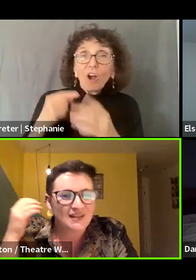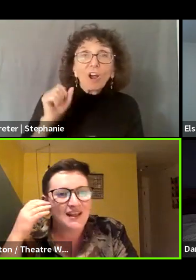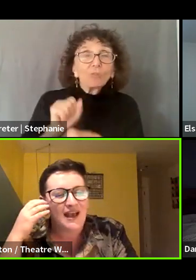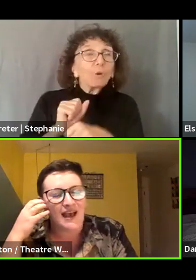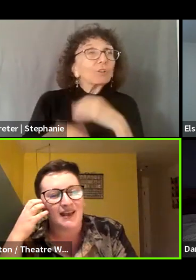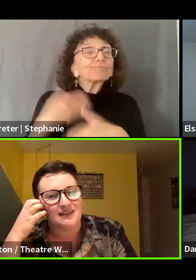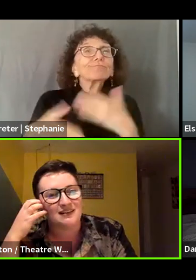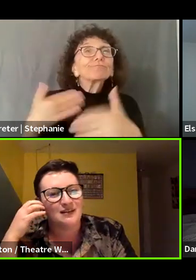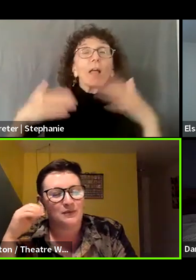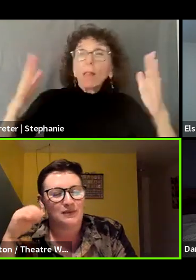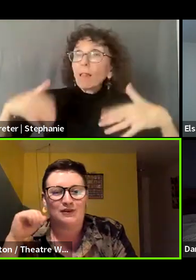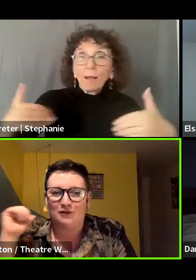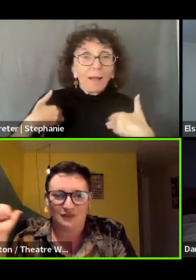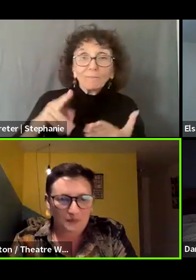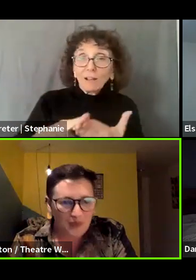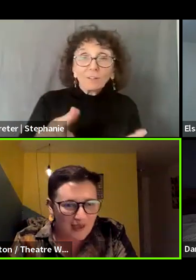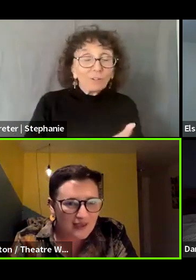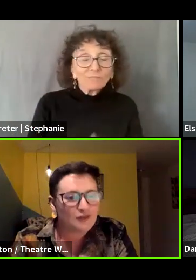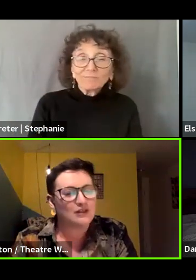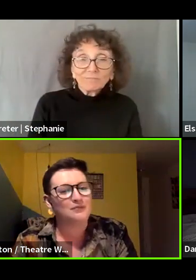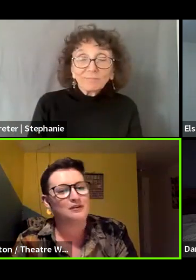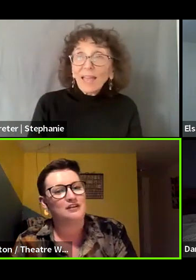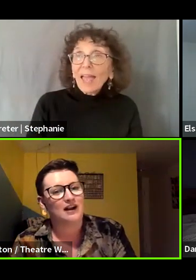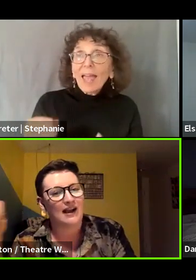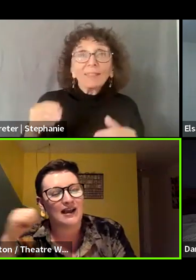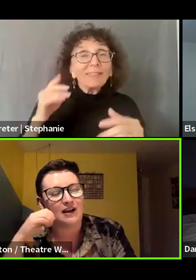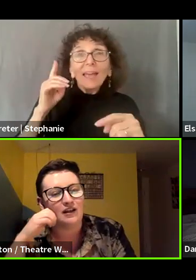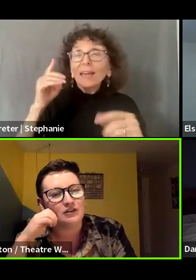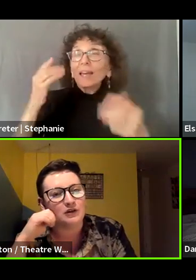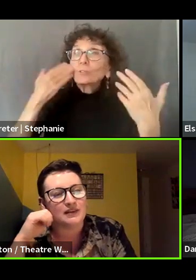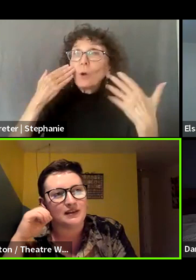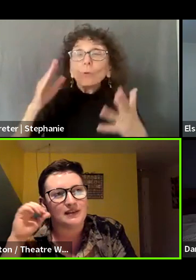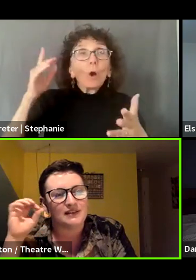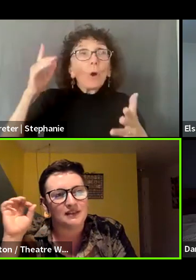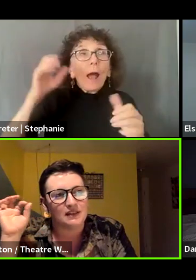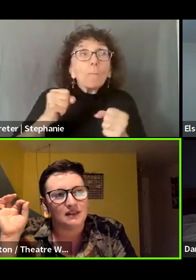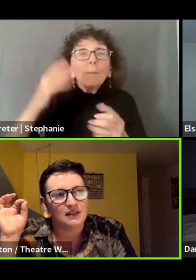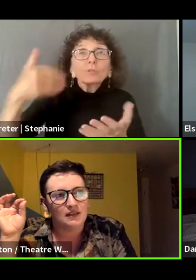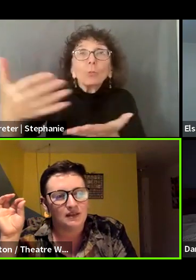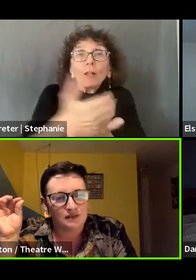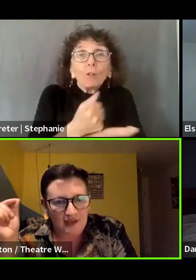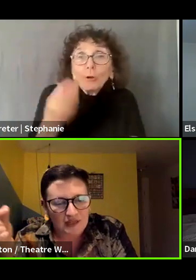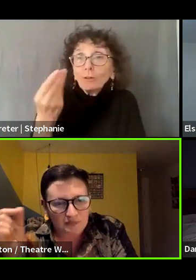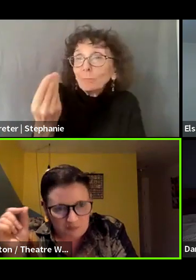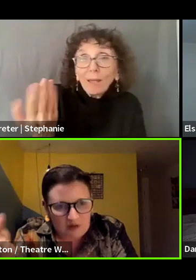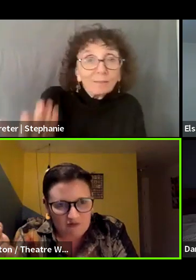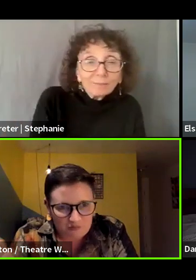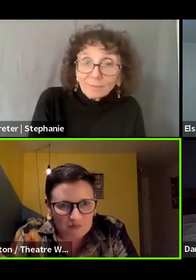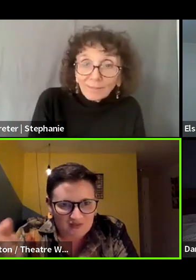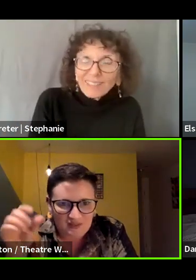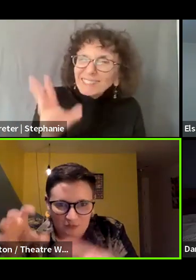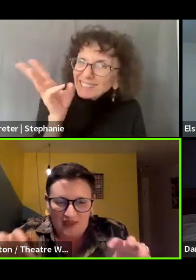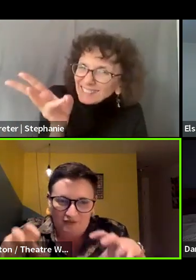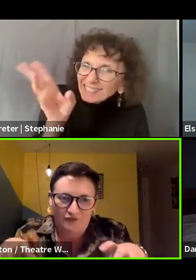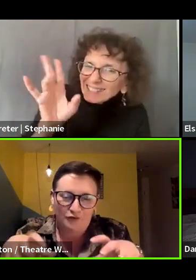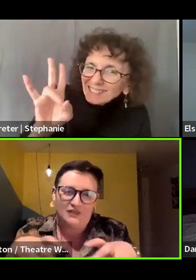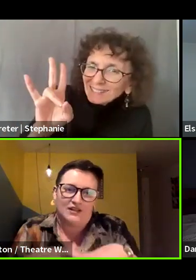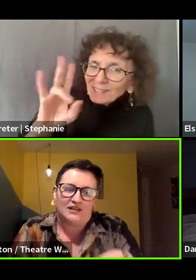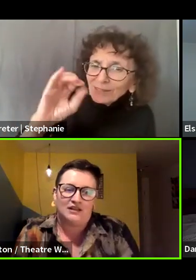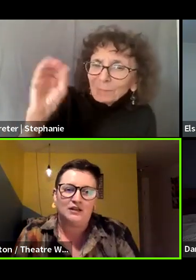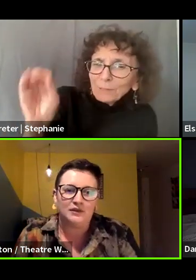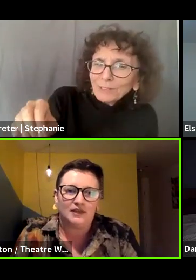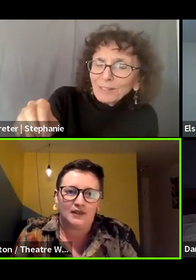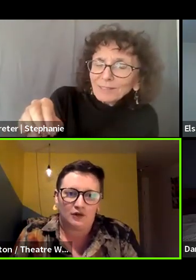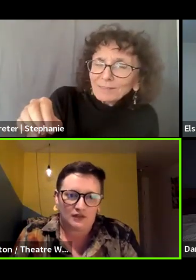contract. And without knowing the pay, those numbers are high. So I think that's a tangible part of the process that we haven't